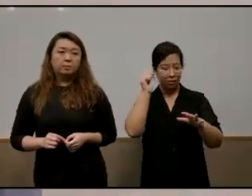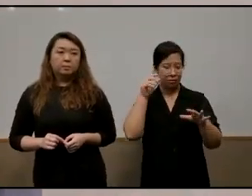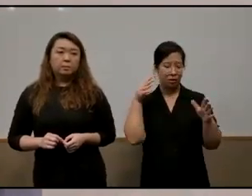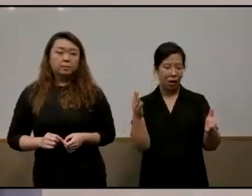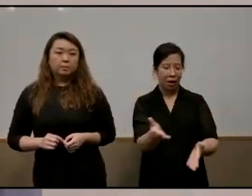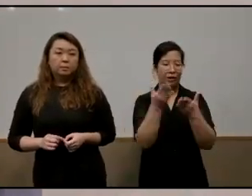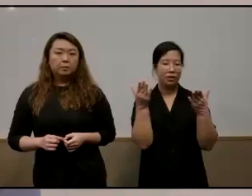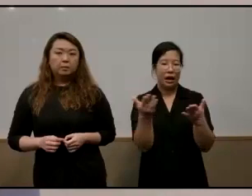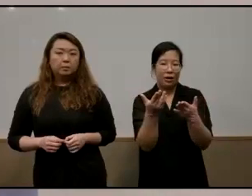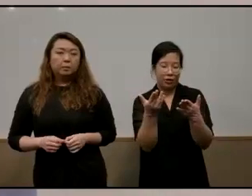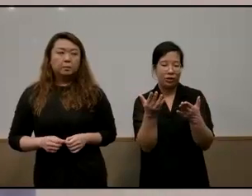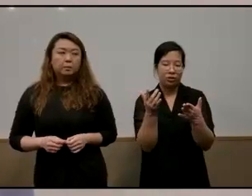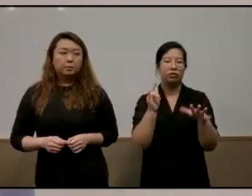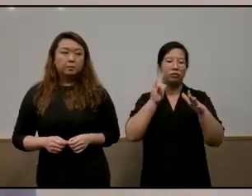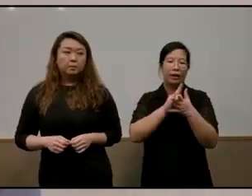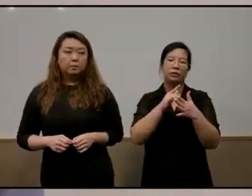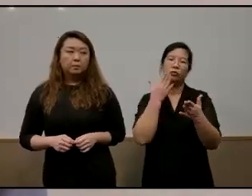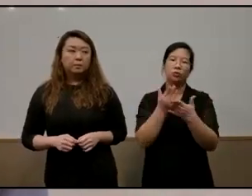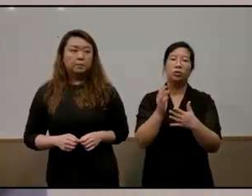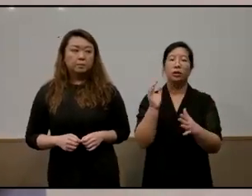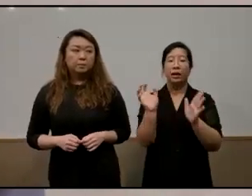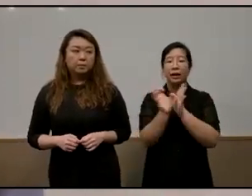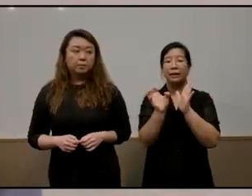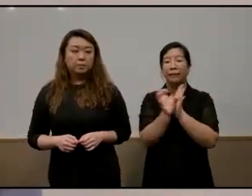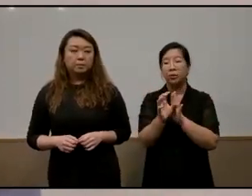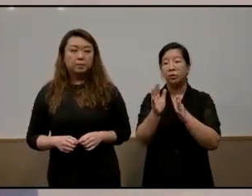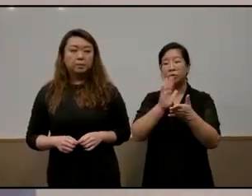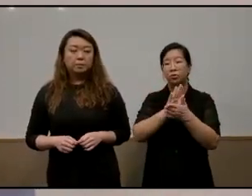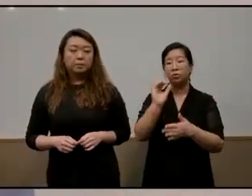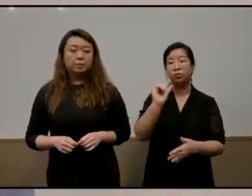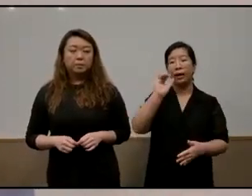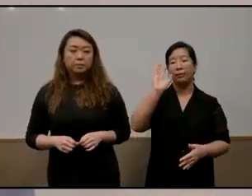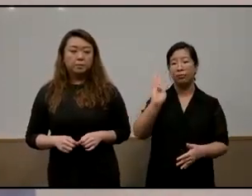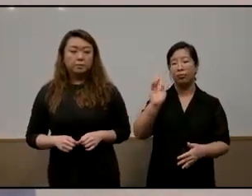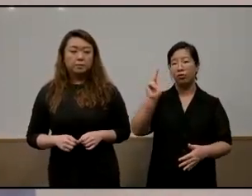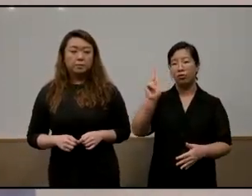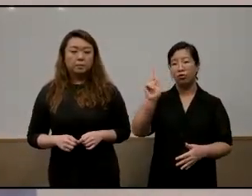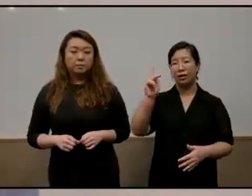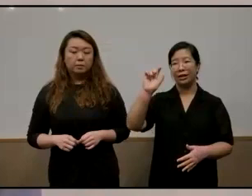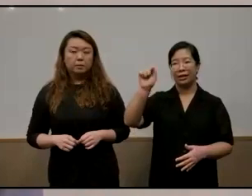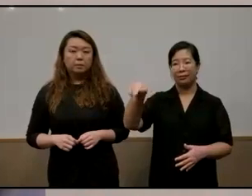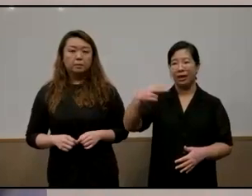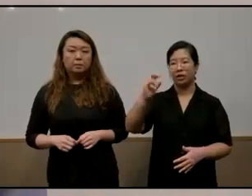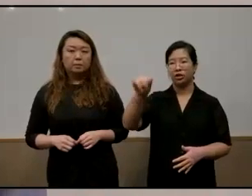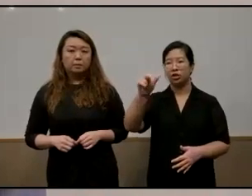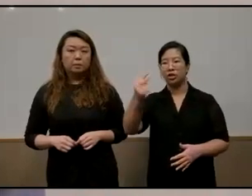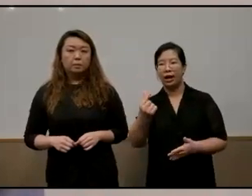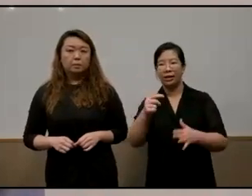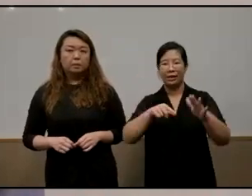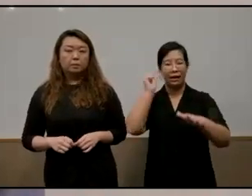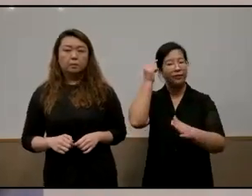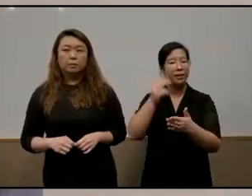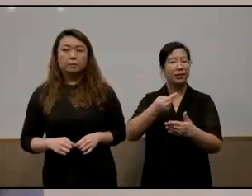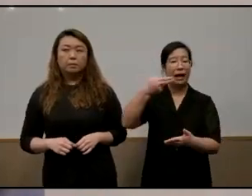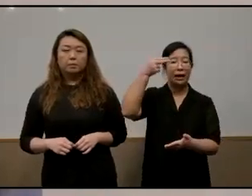counterweighting it will help so for example we've seen schools like bucket panjang government high school we've seen many of the primary schools